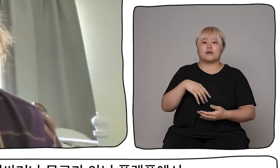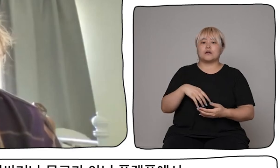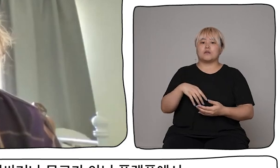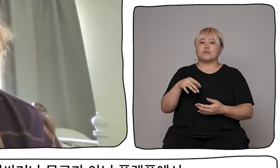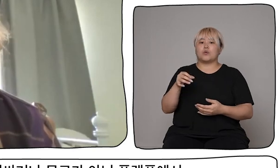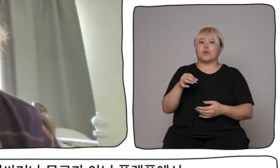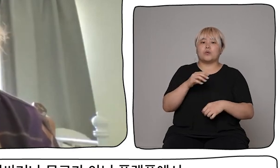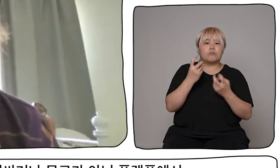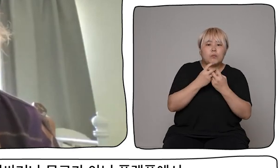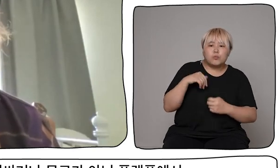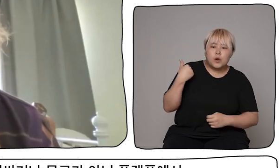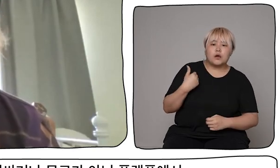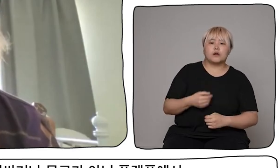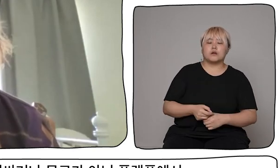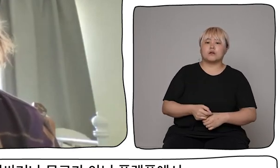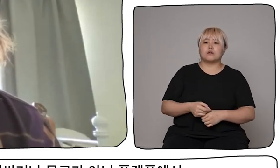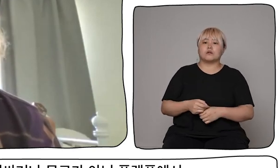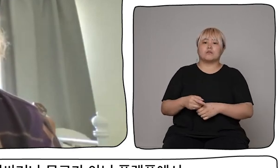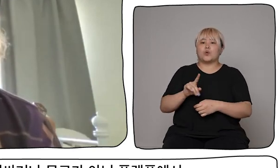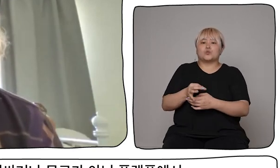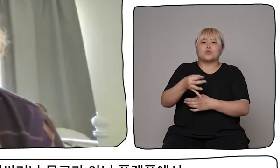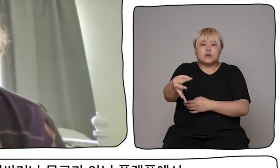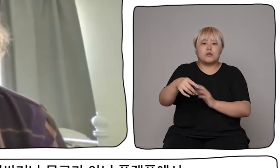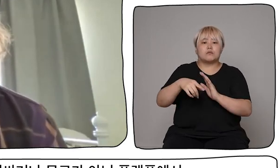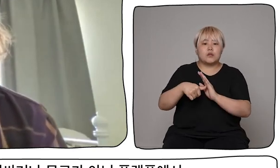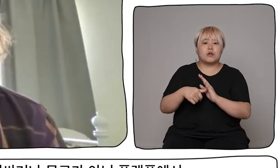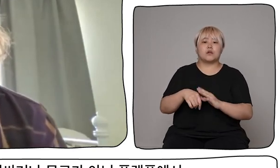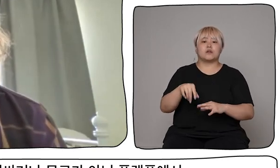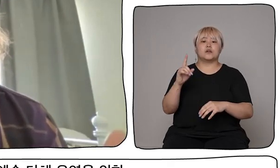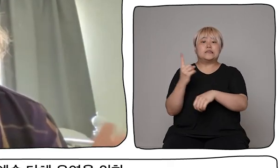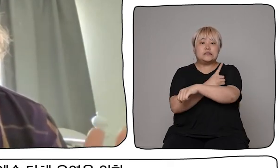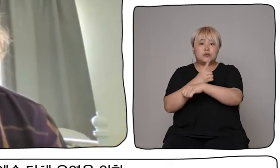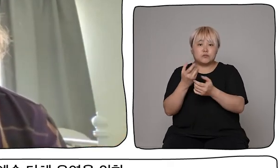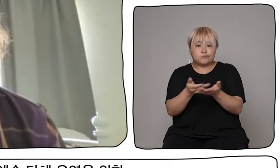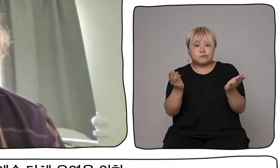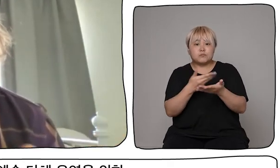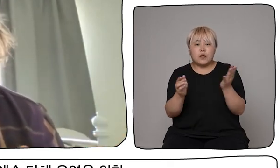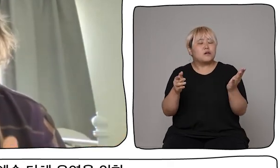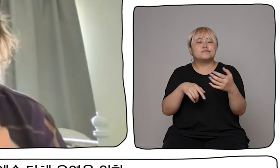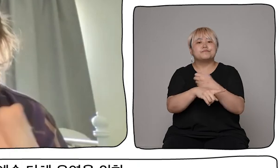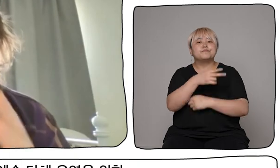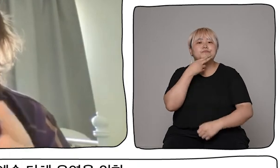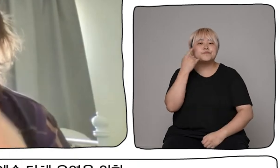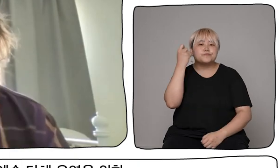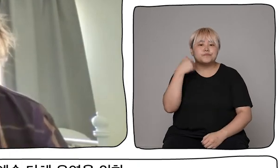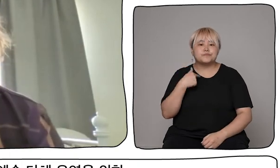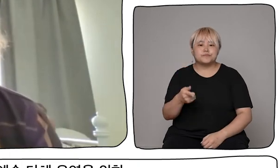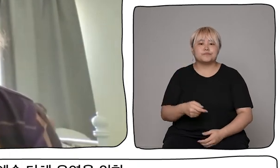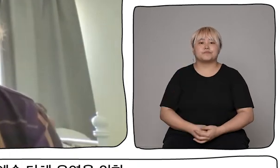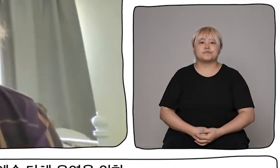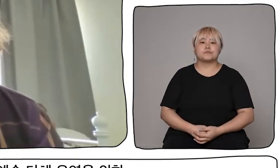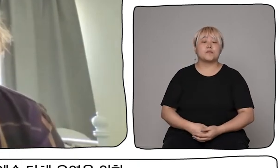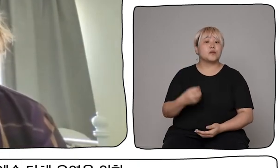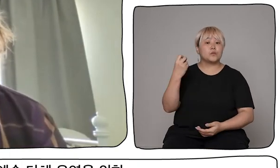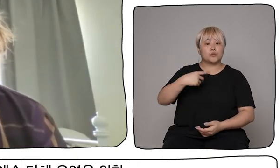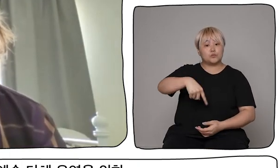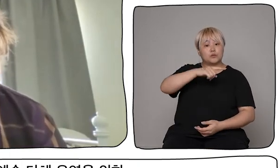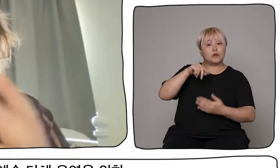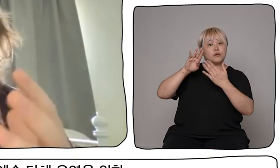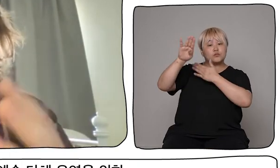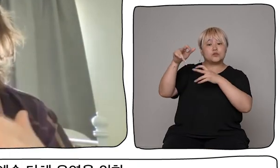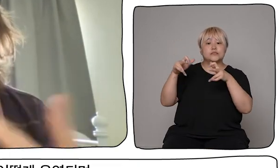use, or can't afford to use, or aren't free to use. And we're going to investigate new models for running disability arts organisations.